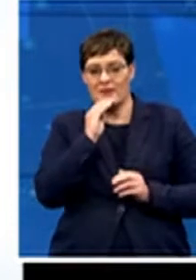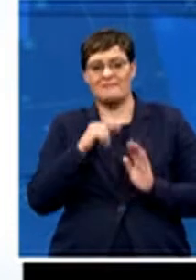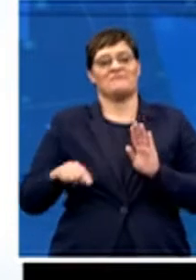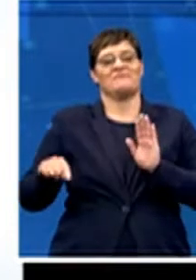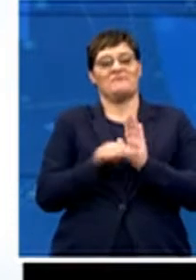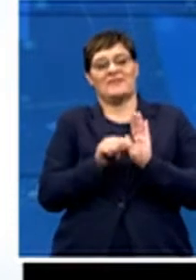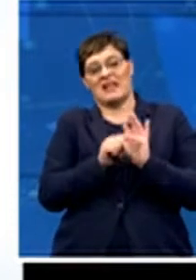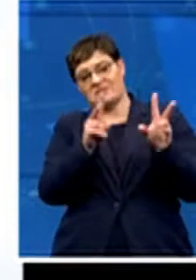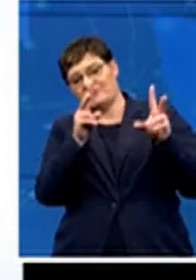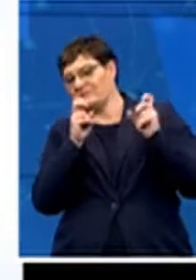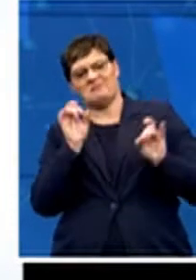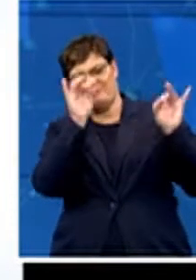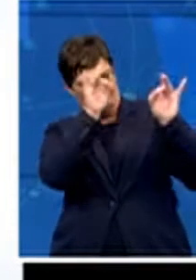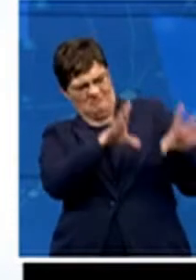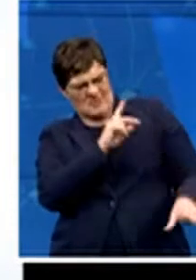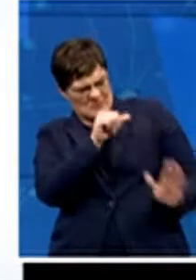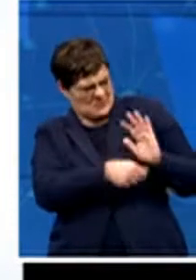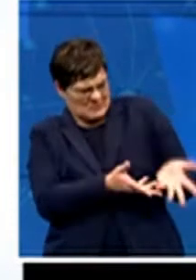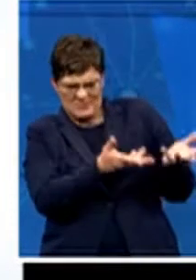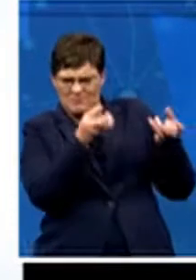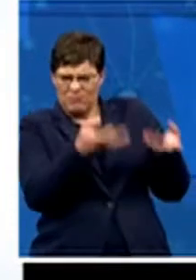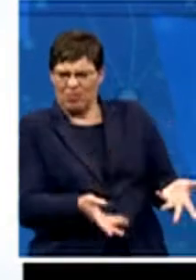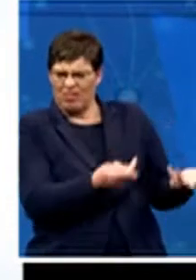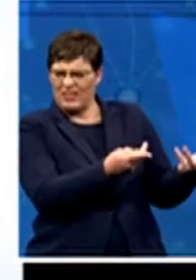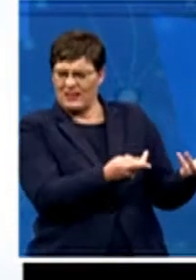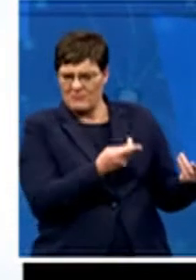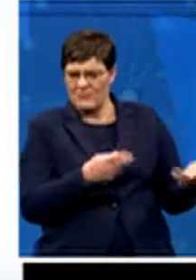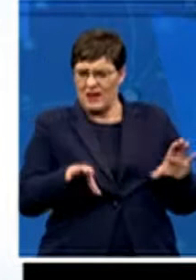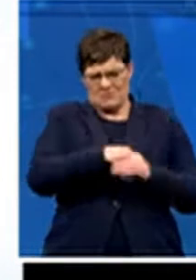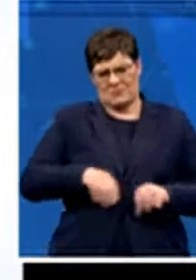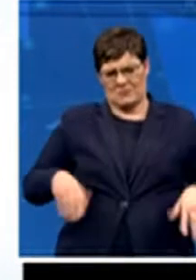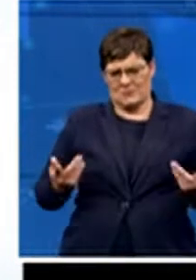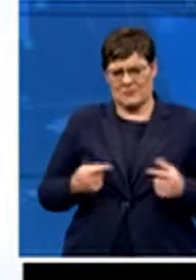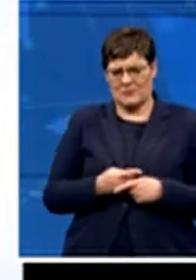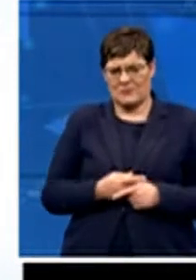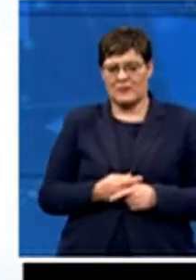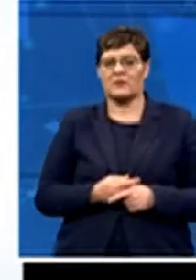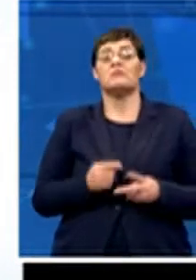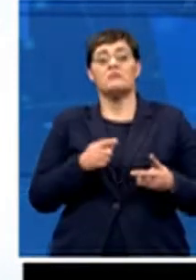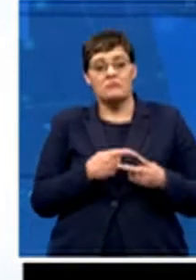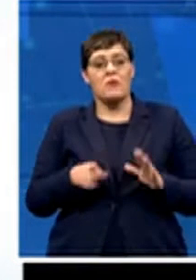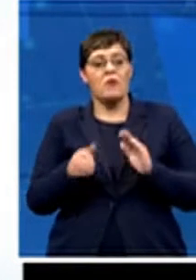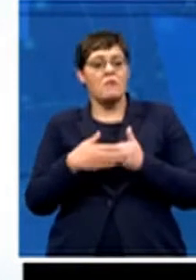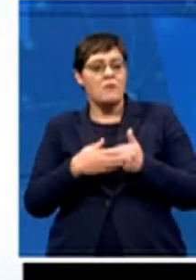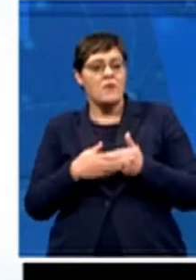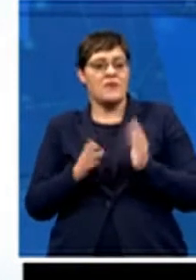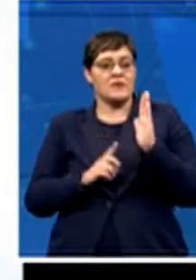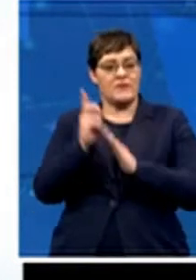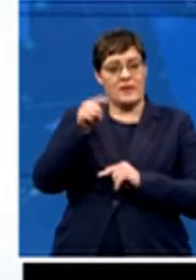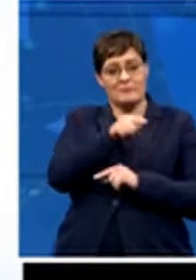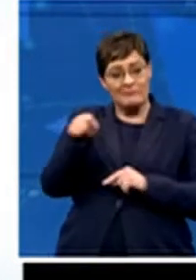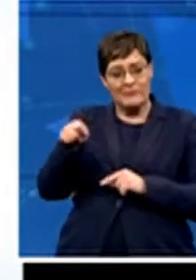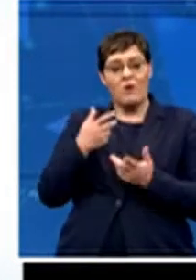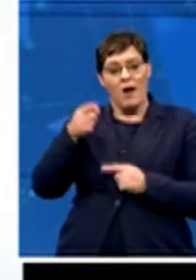reason for exclusion. Also in terms of developing players was coaching in the black communities. There weren't sufficient